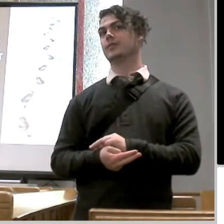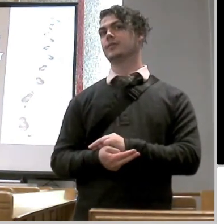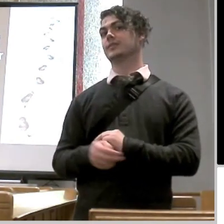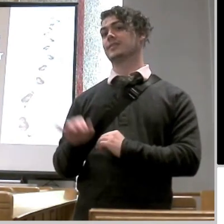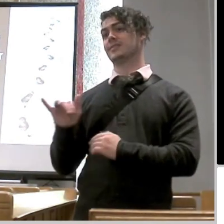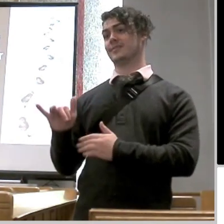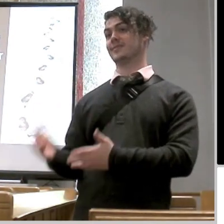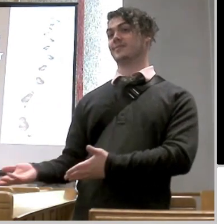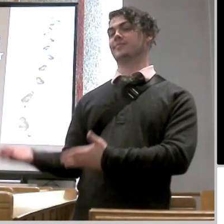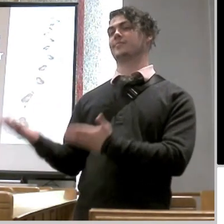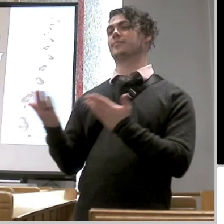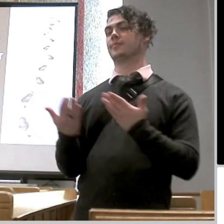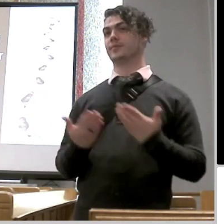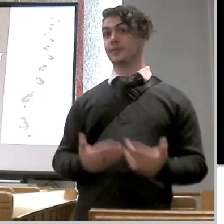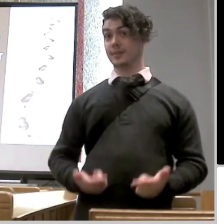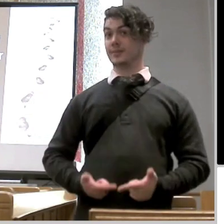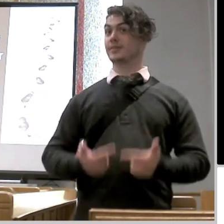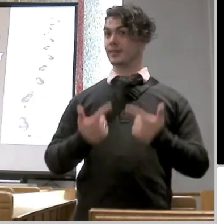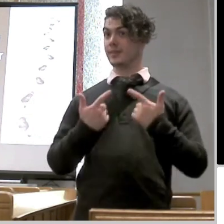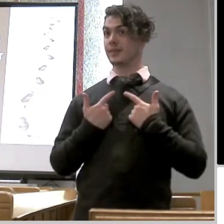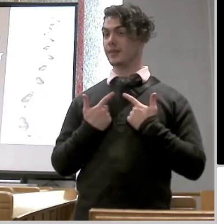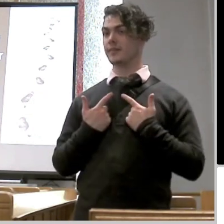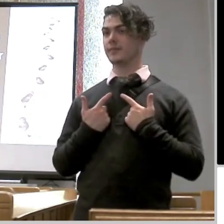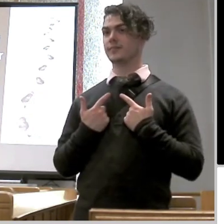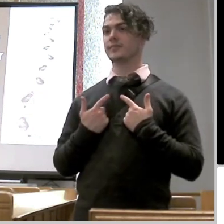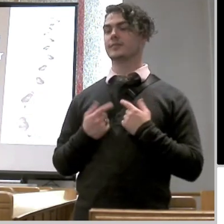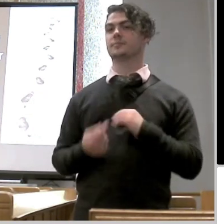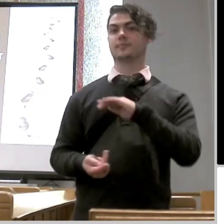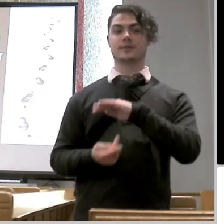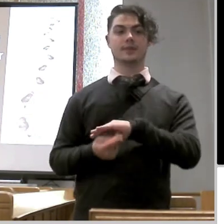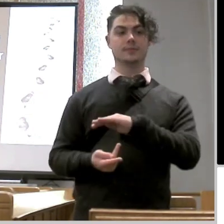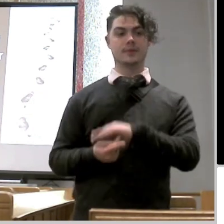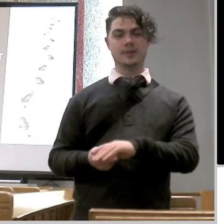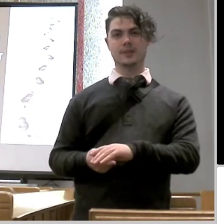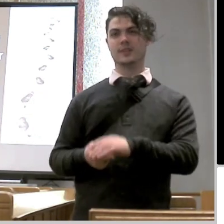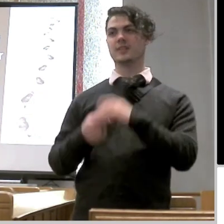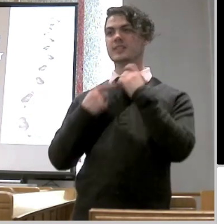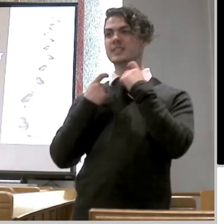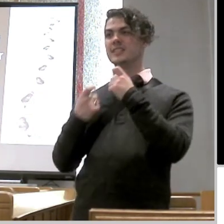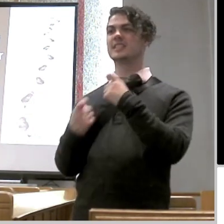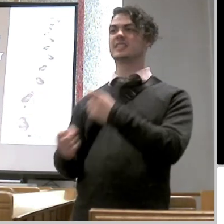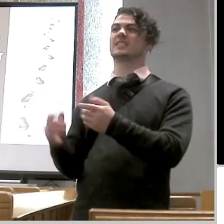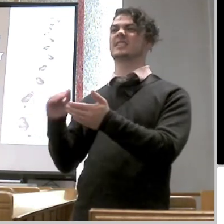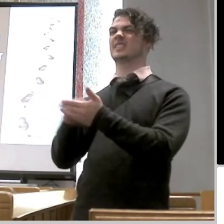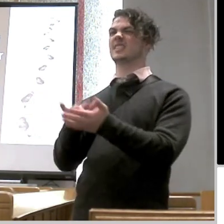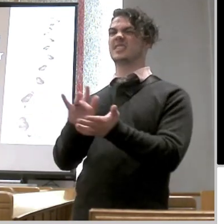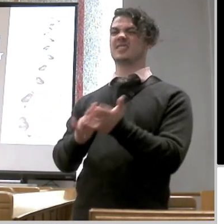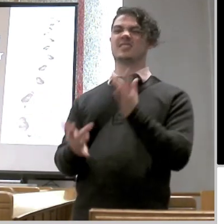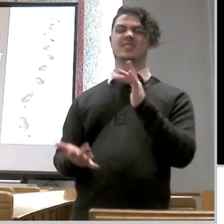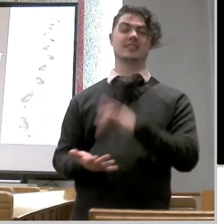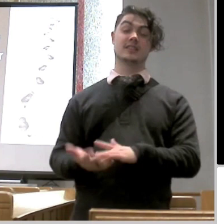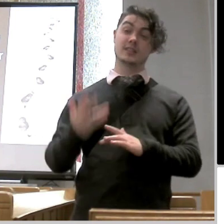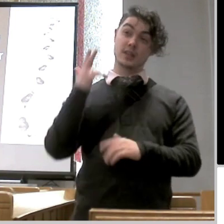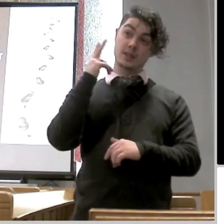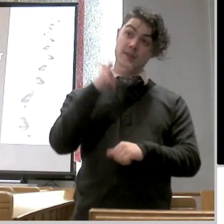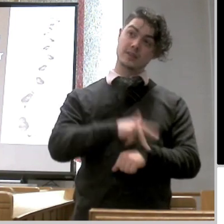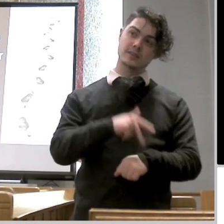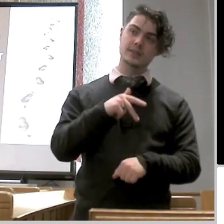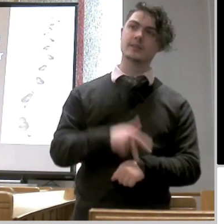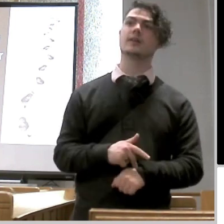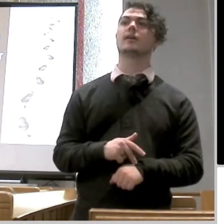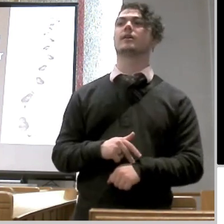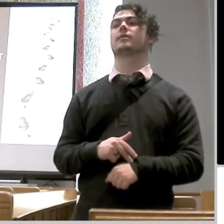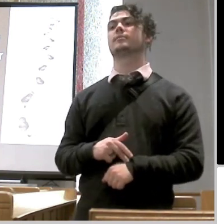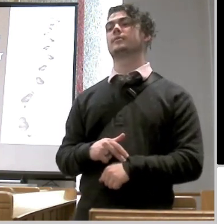peter who denied jesus three times after jesus told him face to face that you're going to do this to me